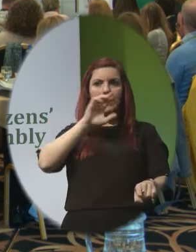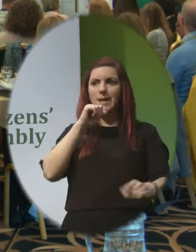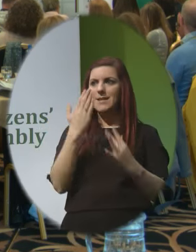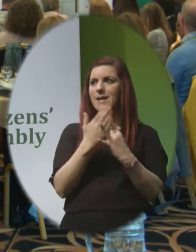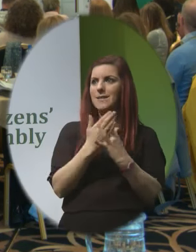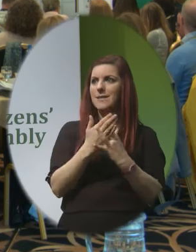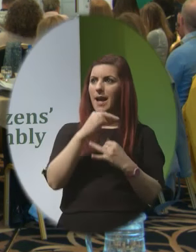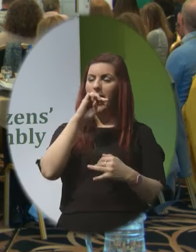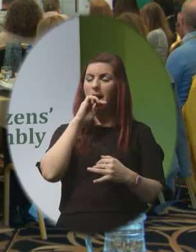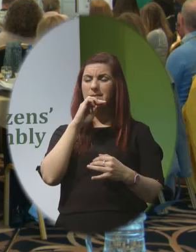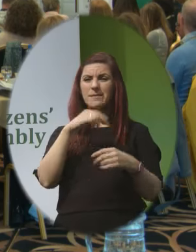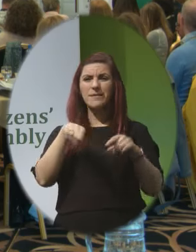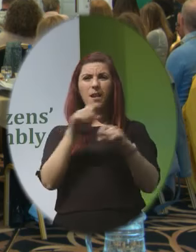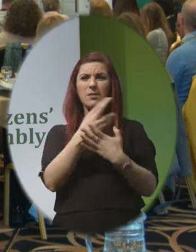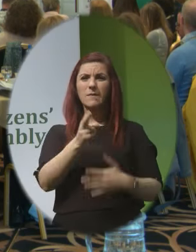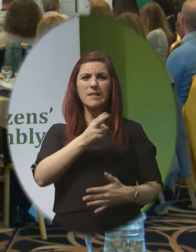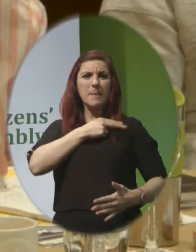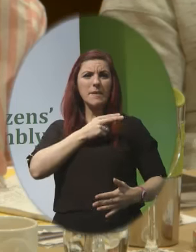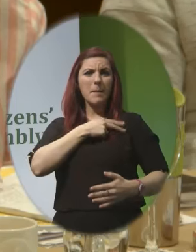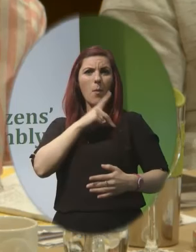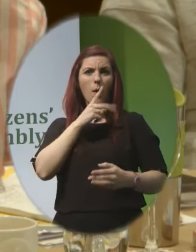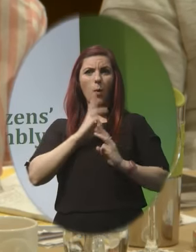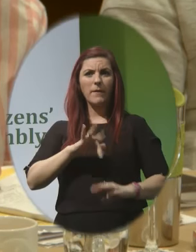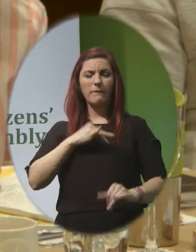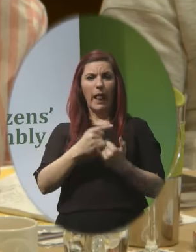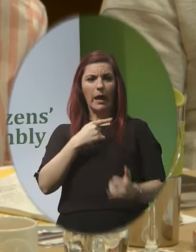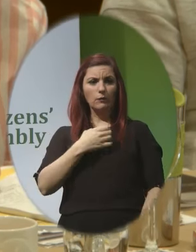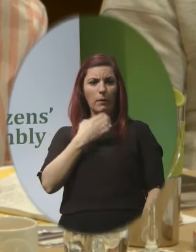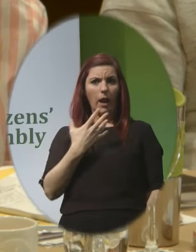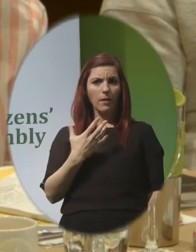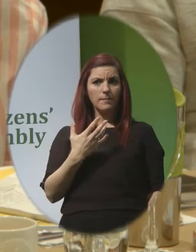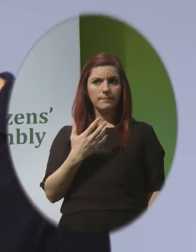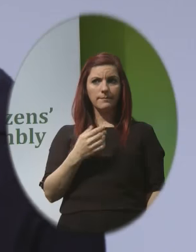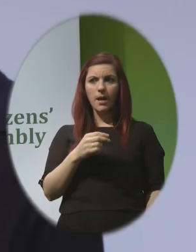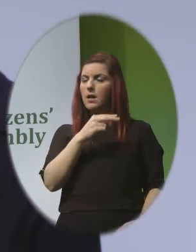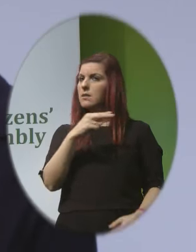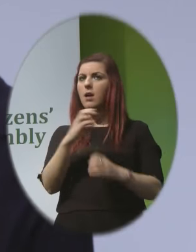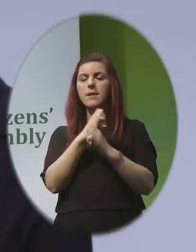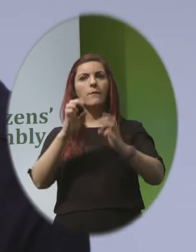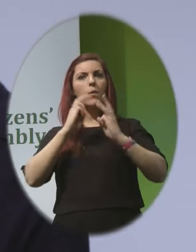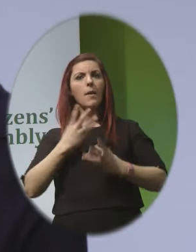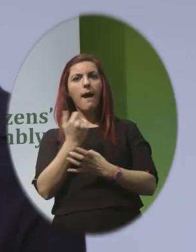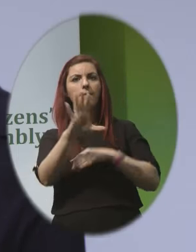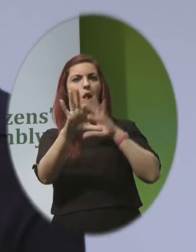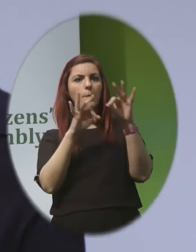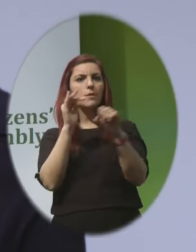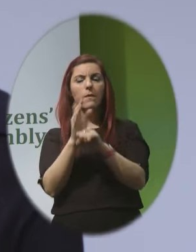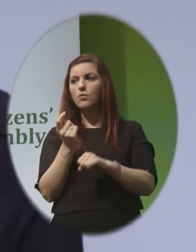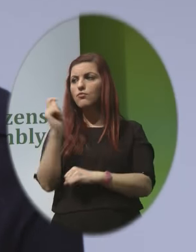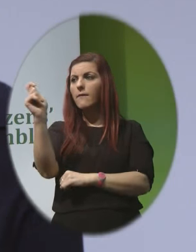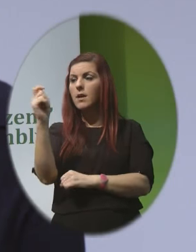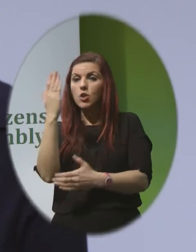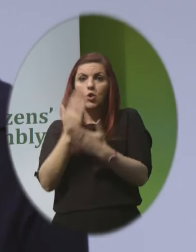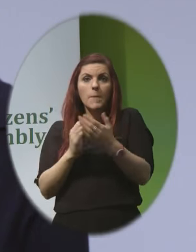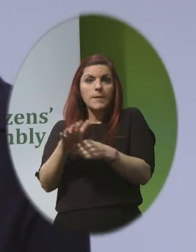stigma where women are made to feel like criminals travelling is not an option for everybody in some cases it is actually